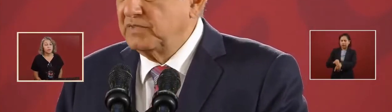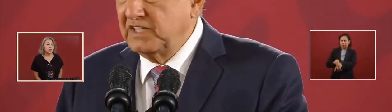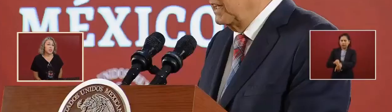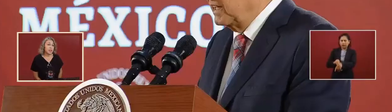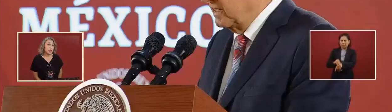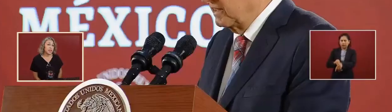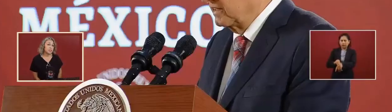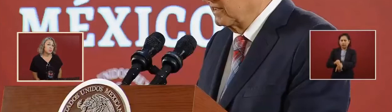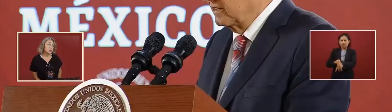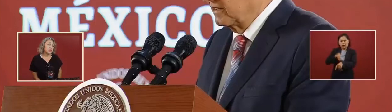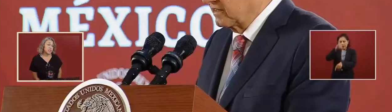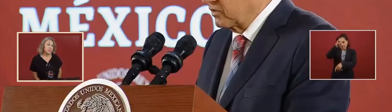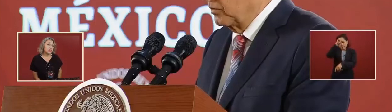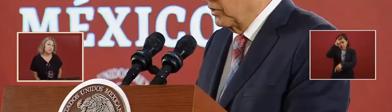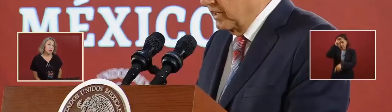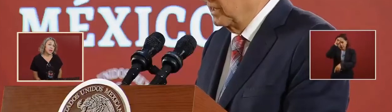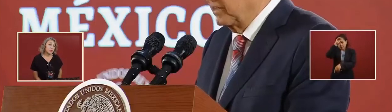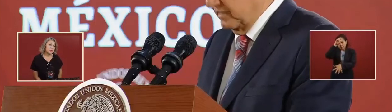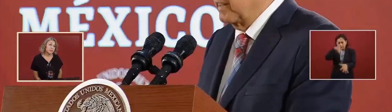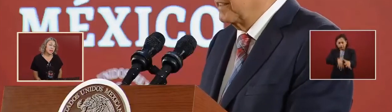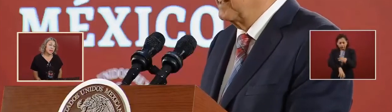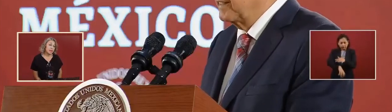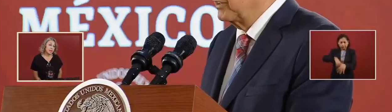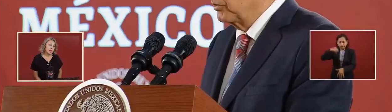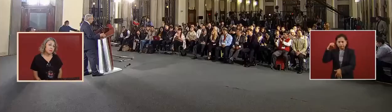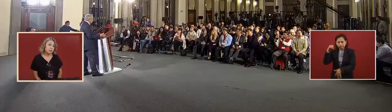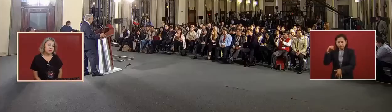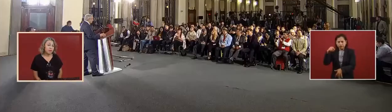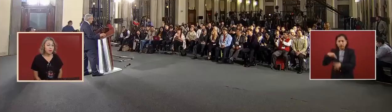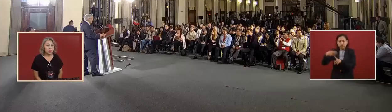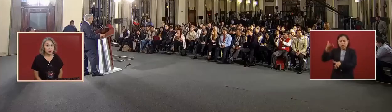mines like they did before, anteriorly.